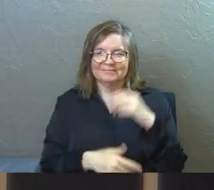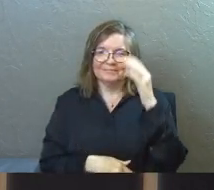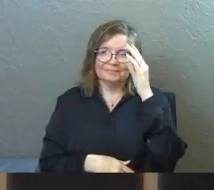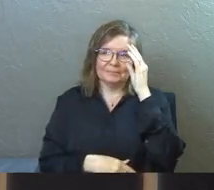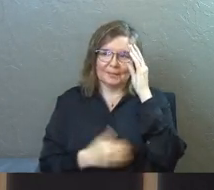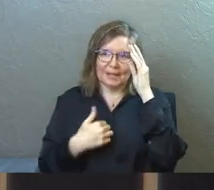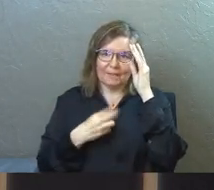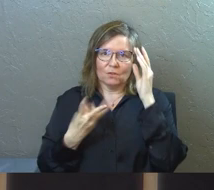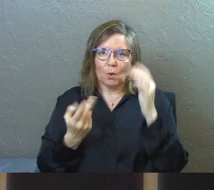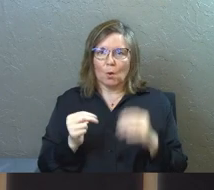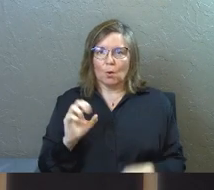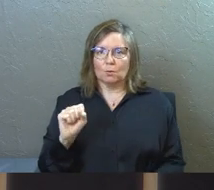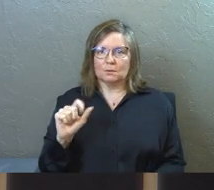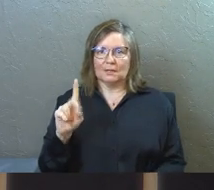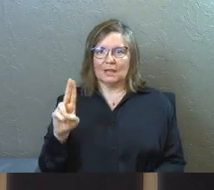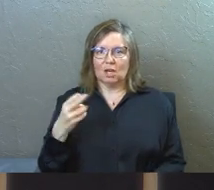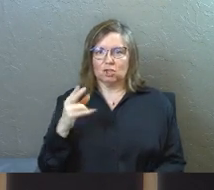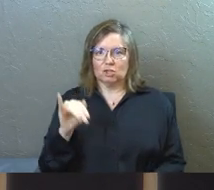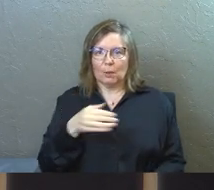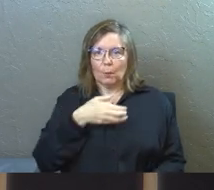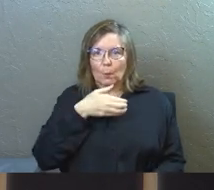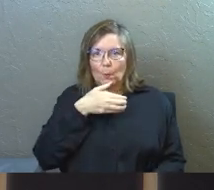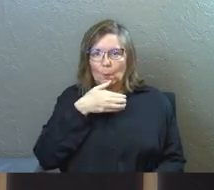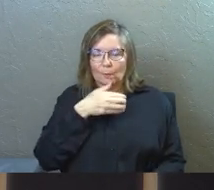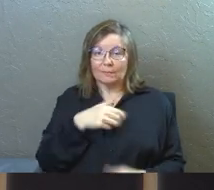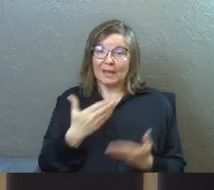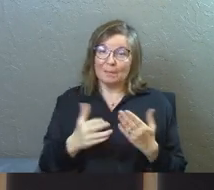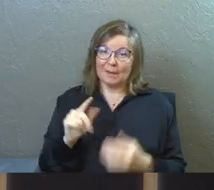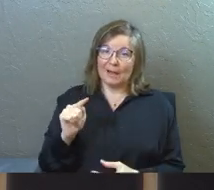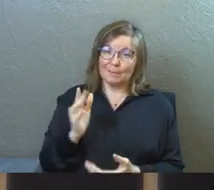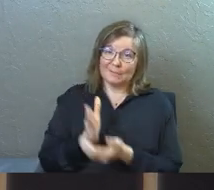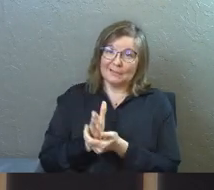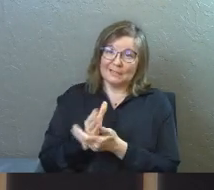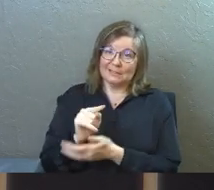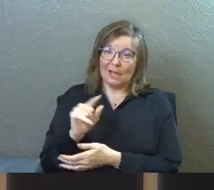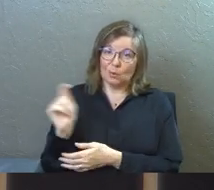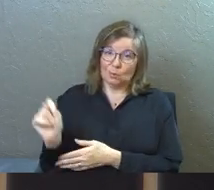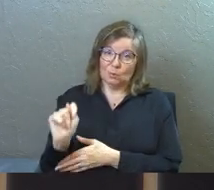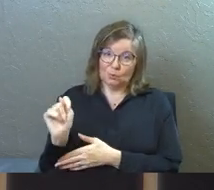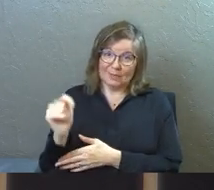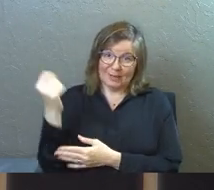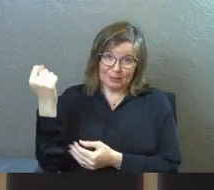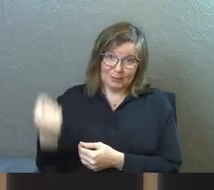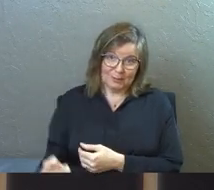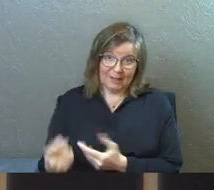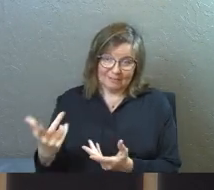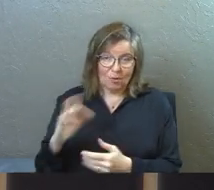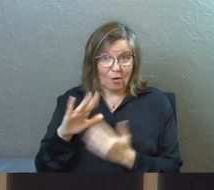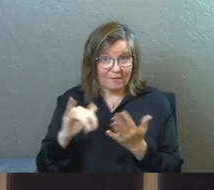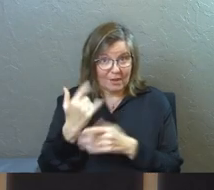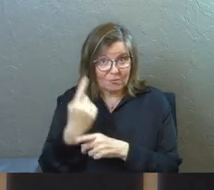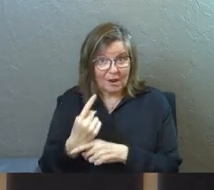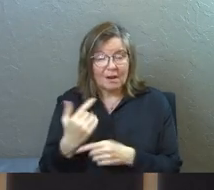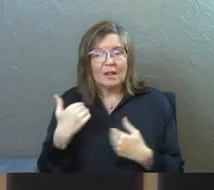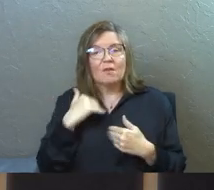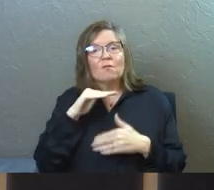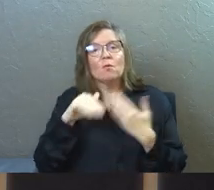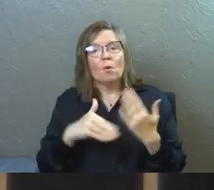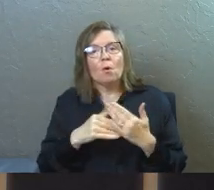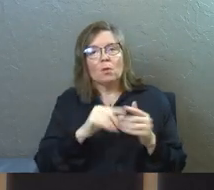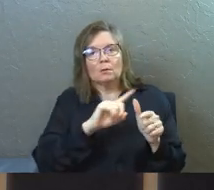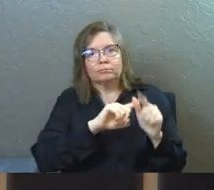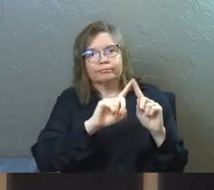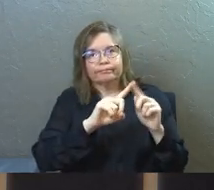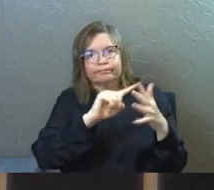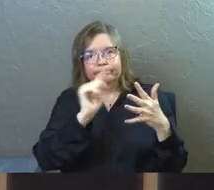And they've all got their own slushie there. And probably Taco Tuesdays every Tuesday. All of that, right? And they've got all of